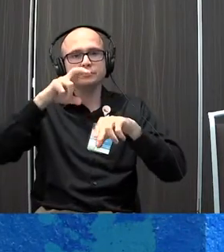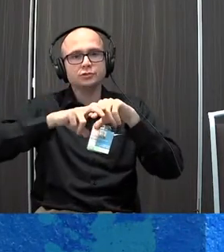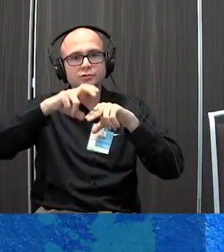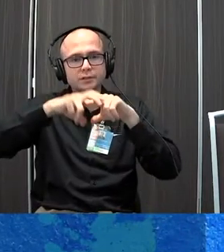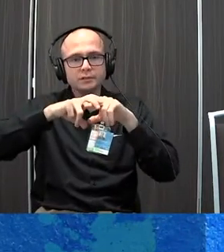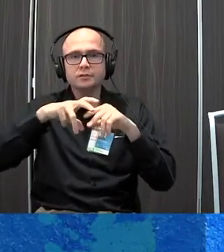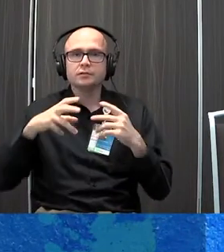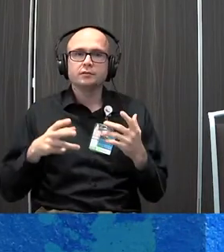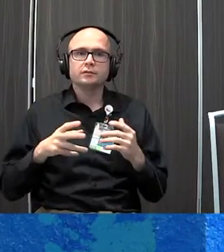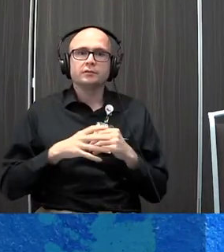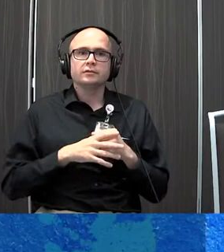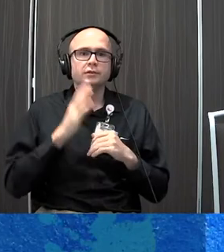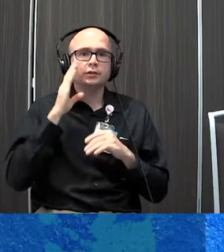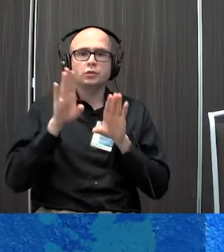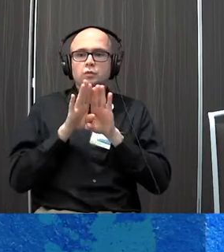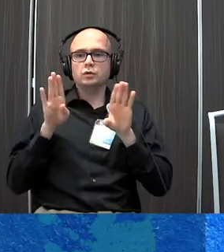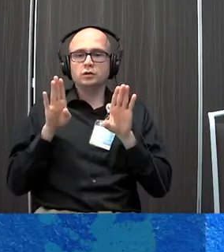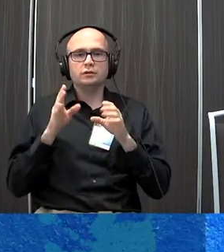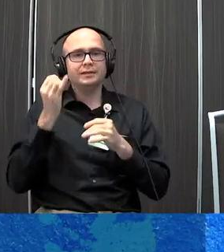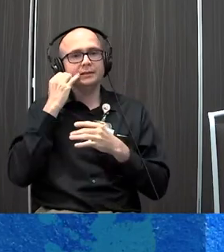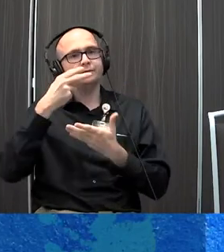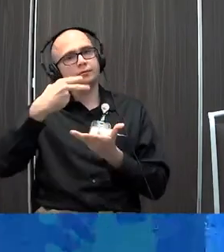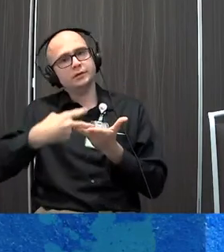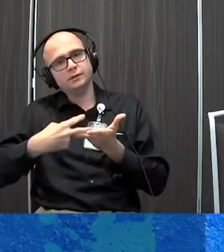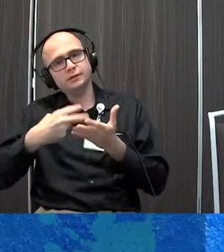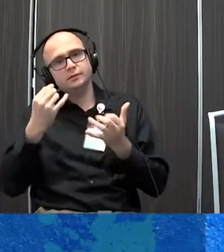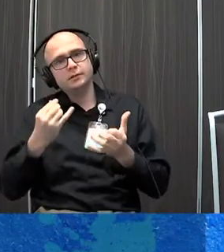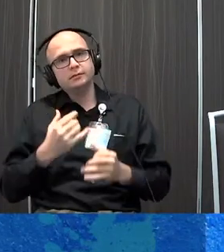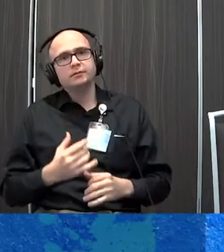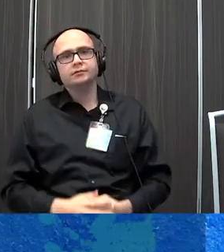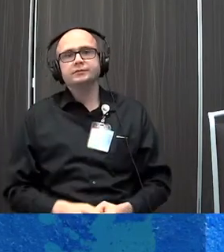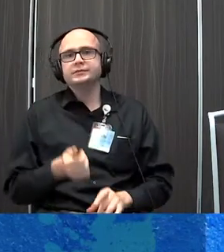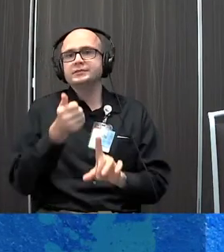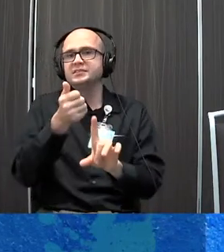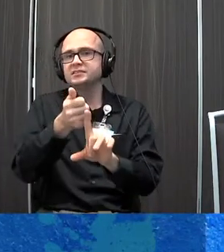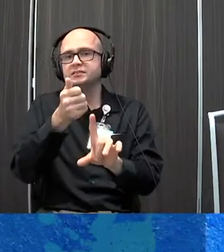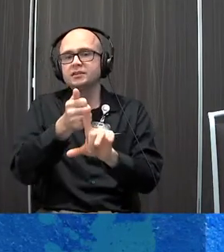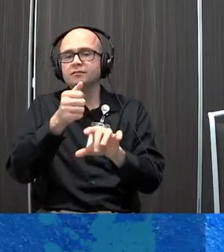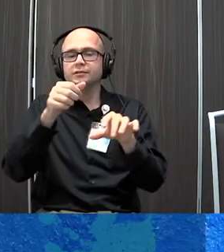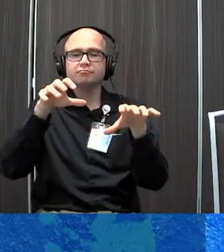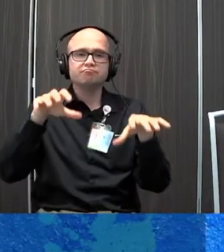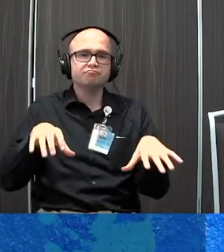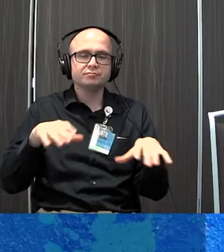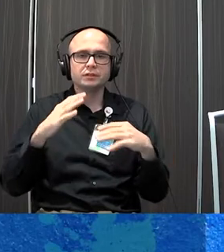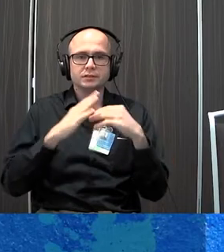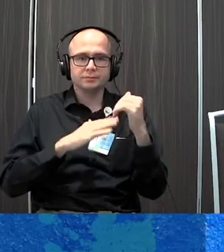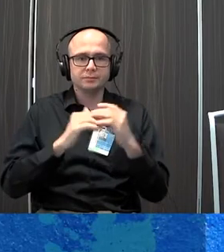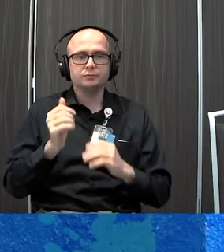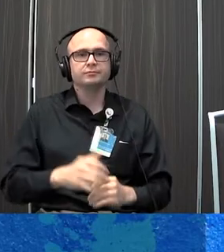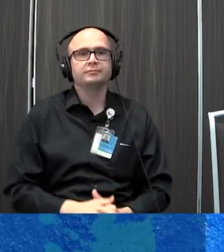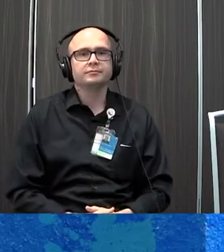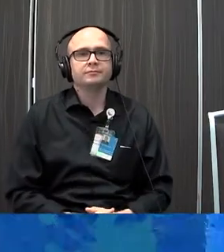Or the wall. Or if you're laying down right now. But just kind of put yourself in a place that feels comfortable.